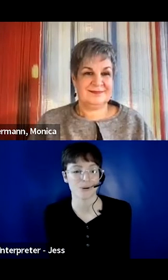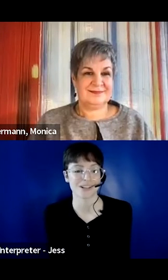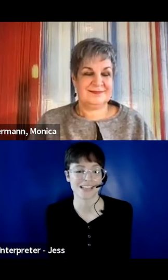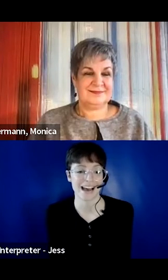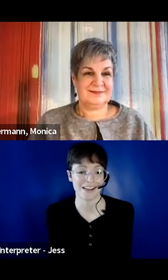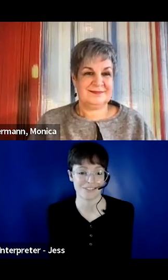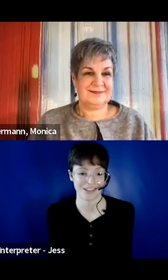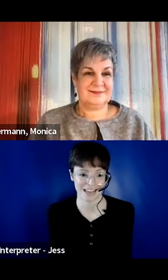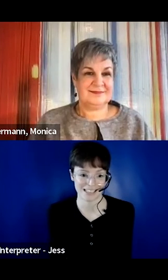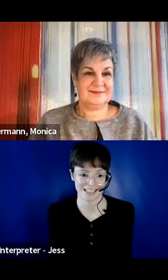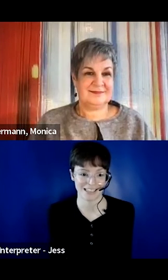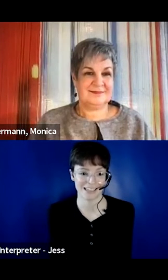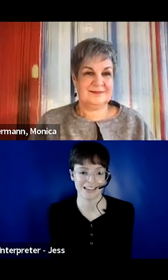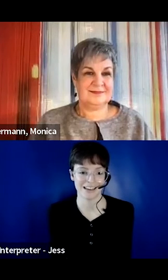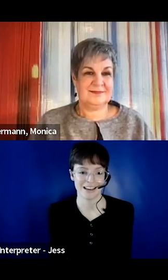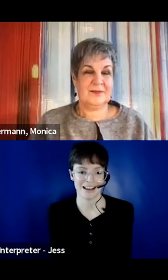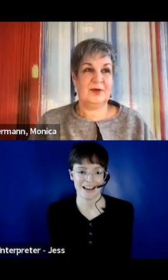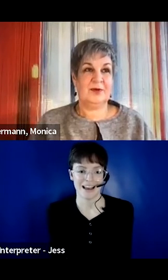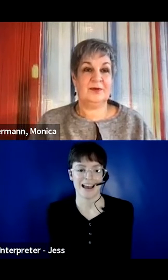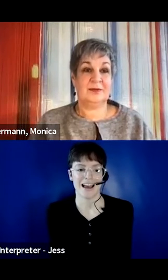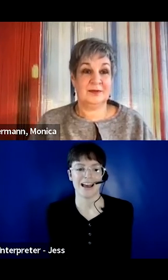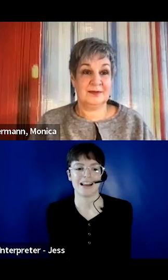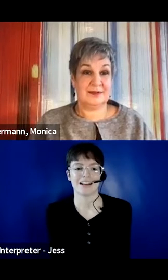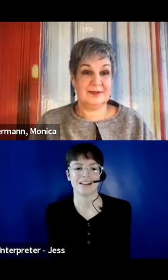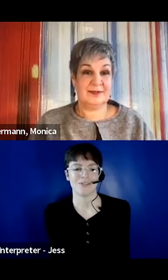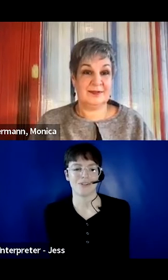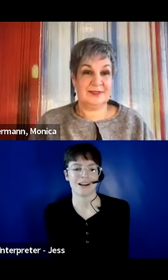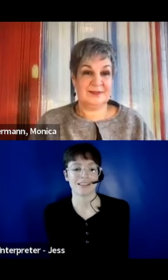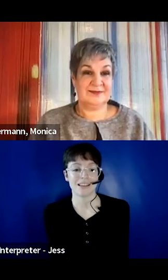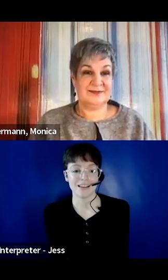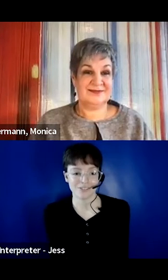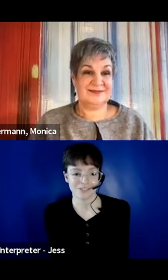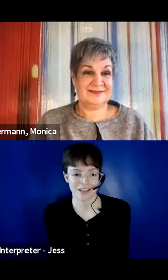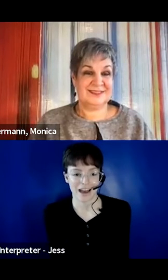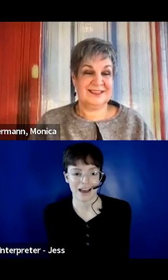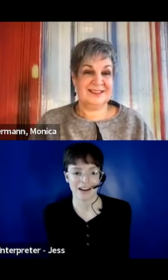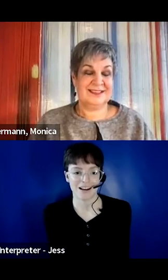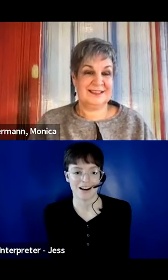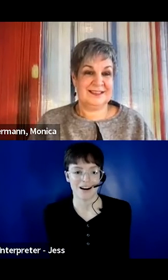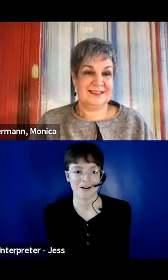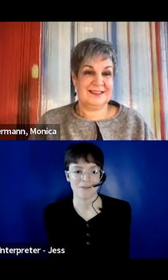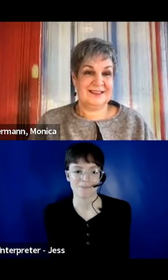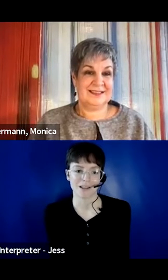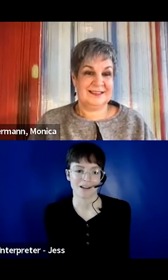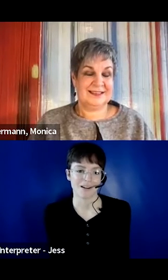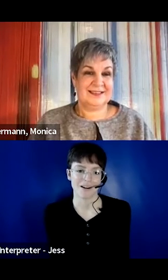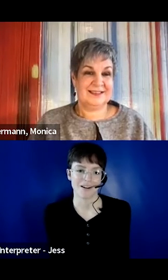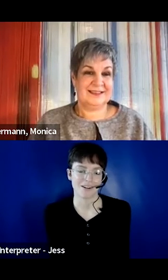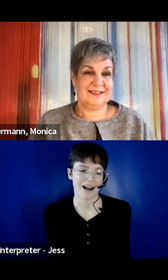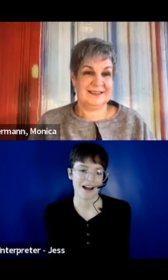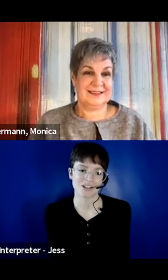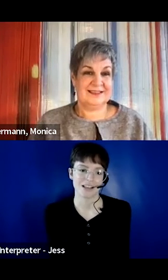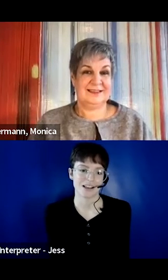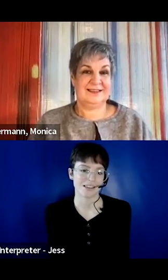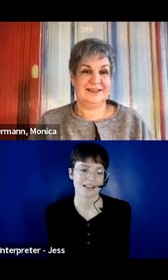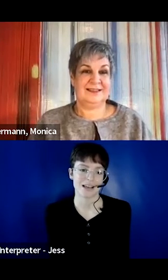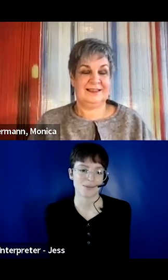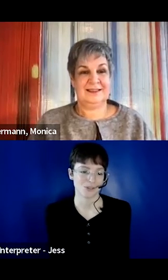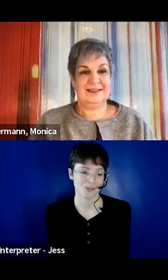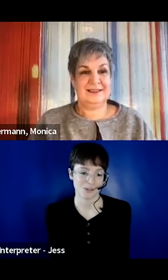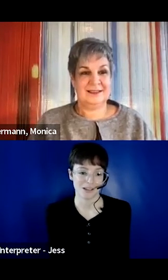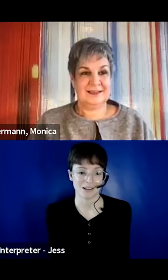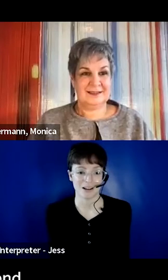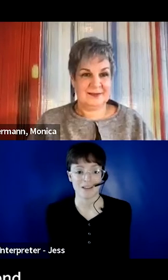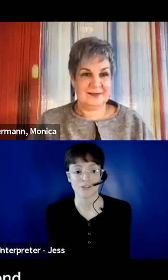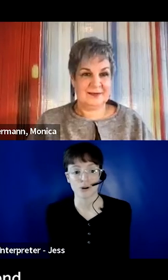they are born to advocate. And when I think of that, I just think that's